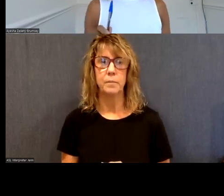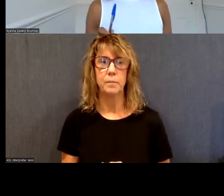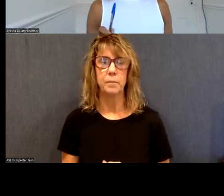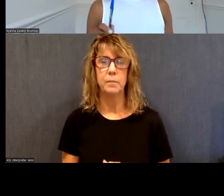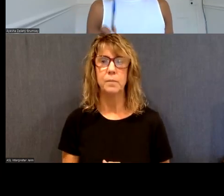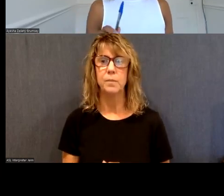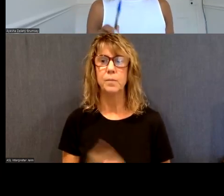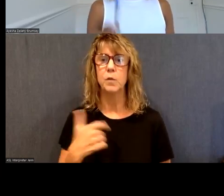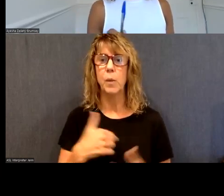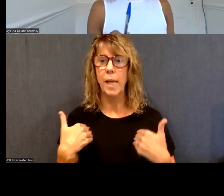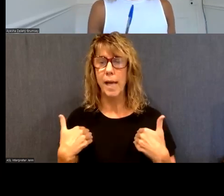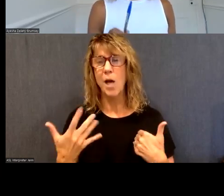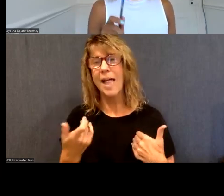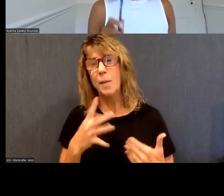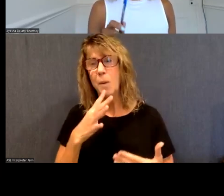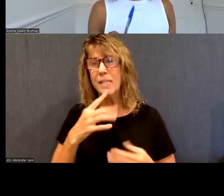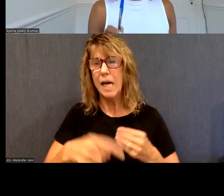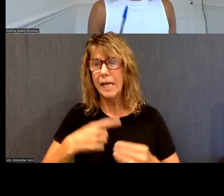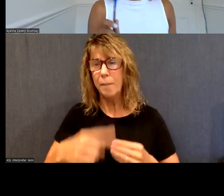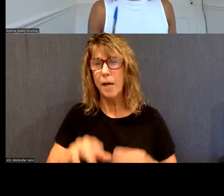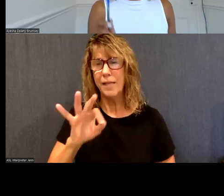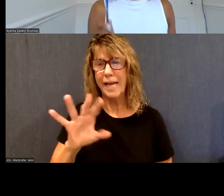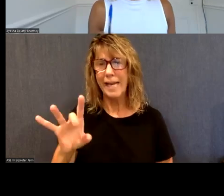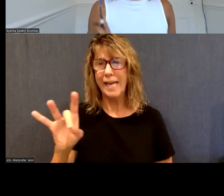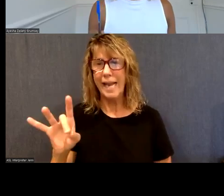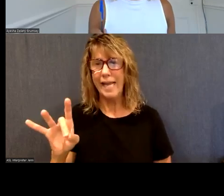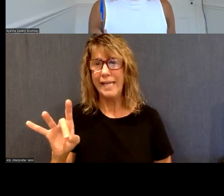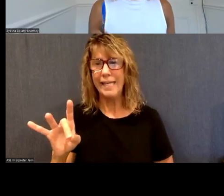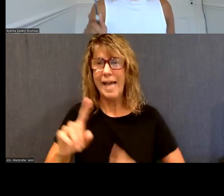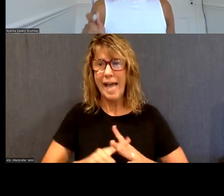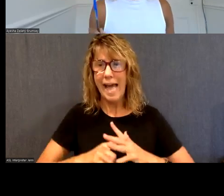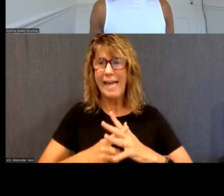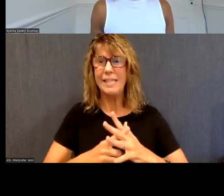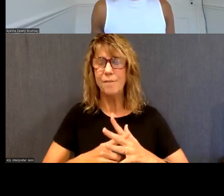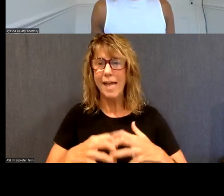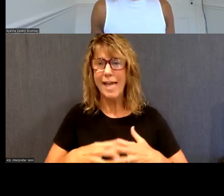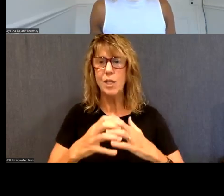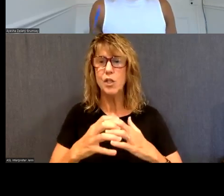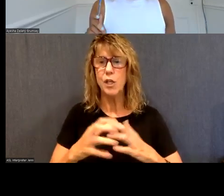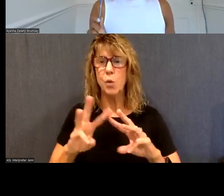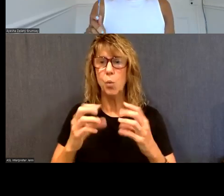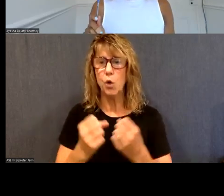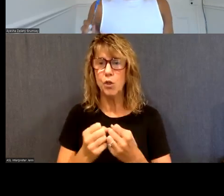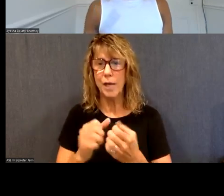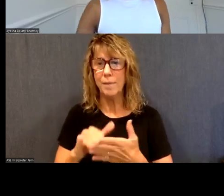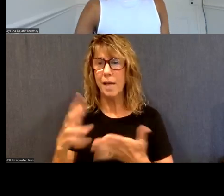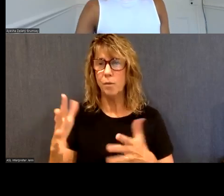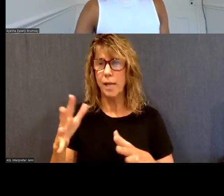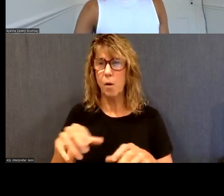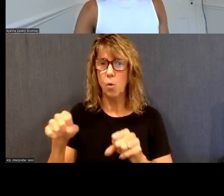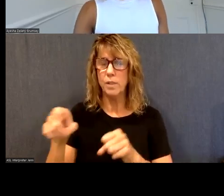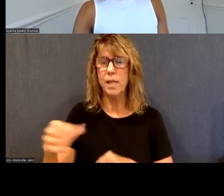We want to talk a little bit about the 988-Day Activation Workshop that SAMHSA hosted, and I believe